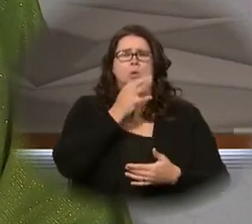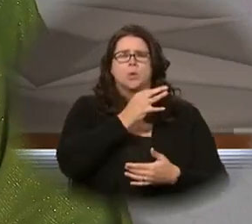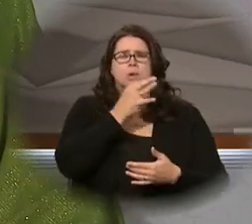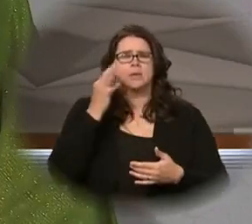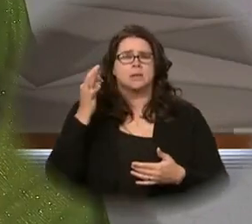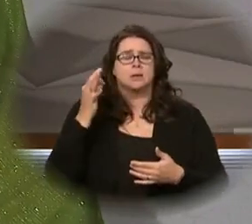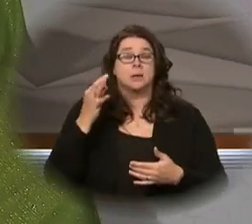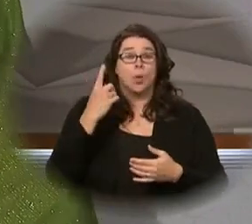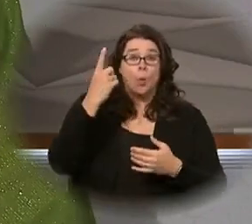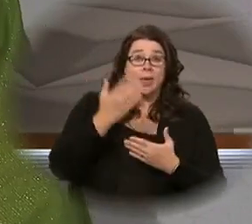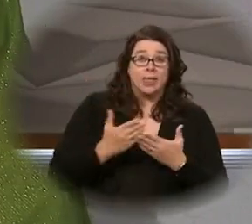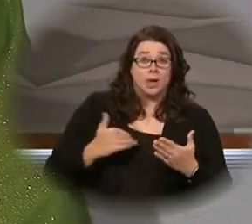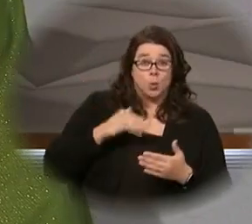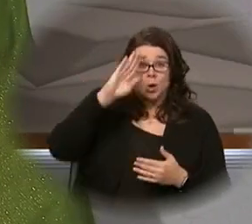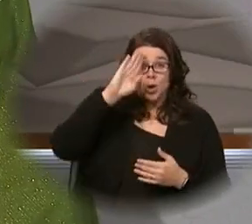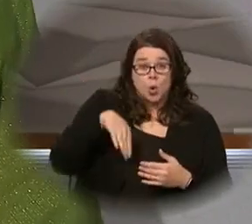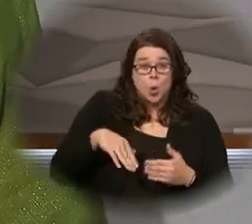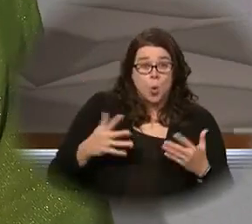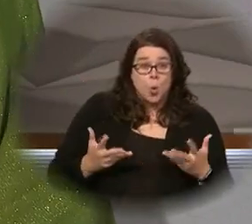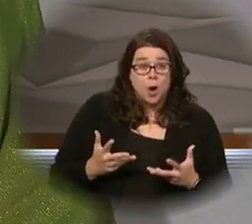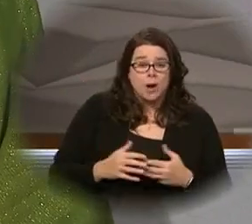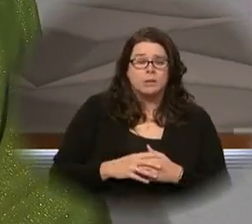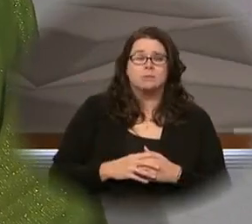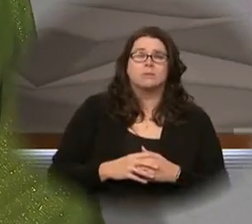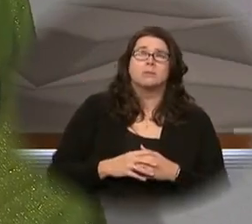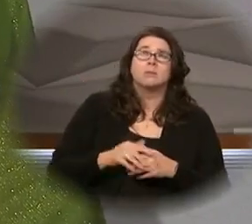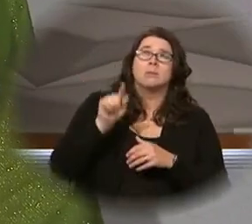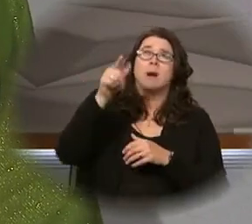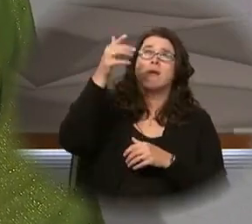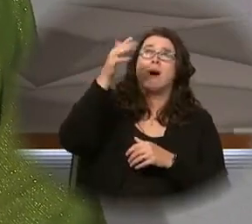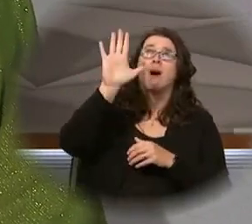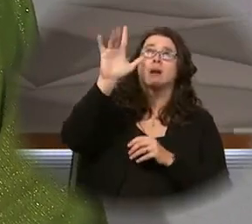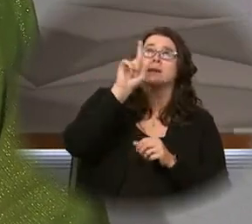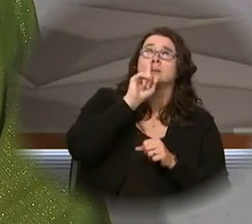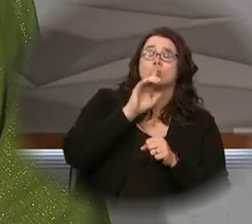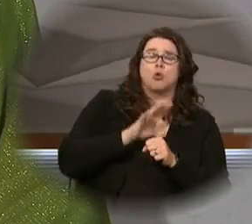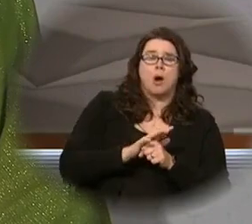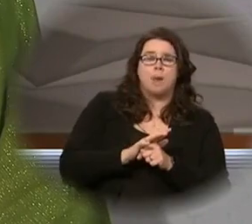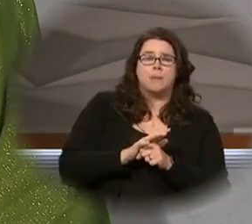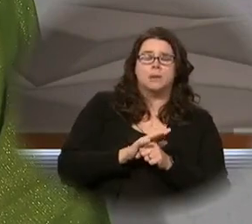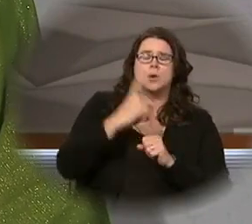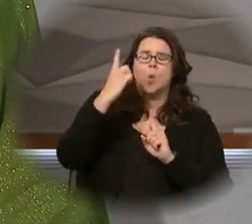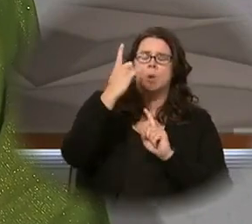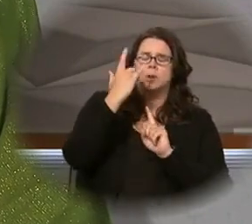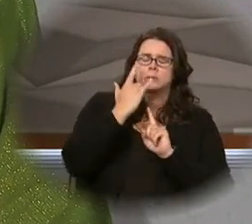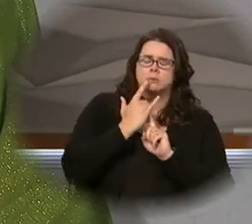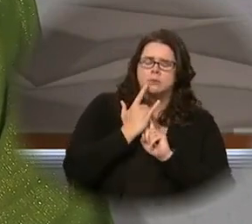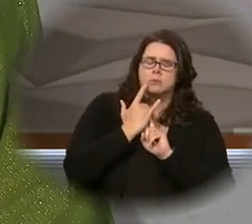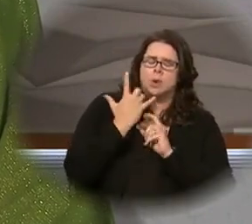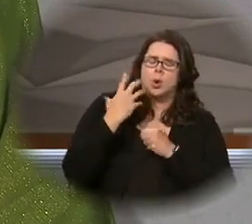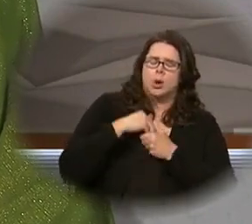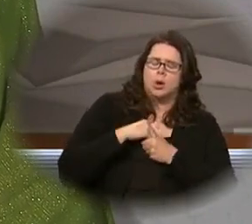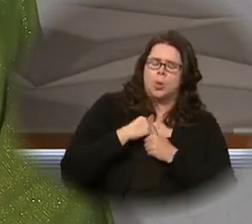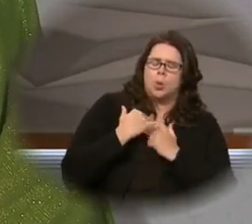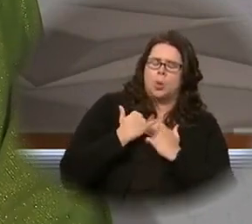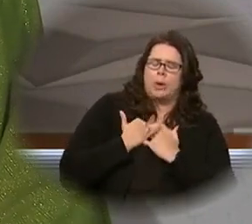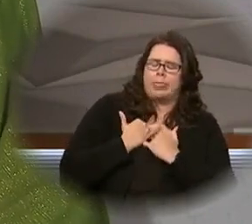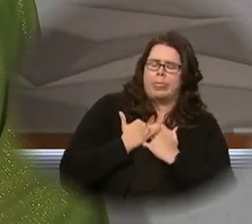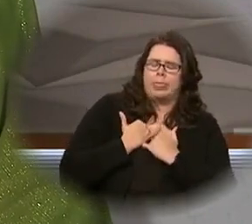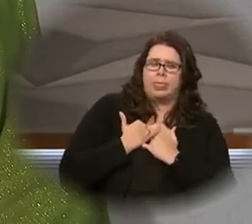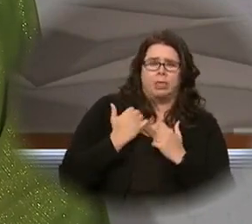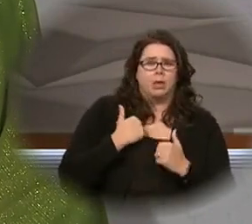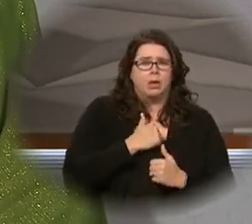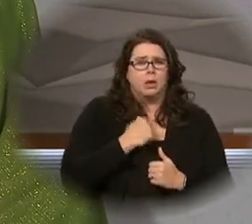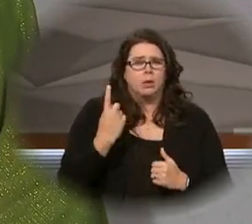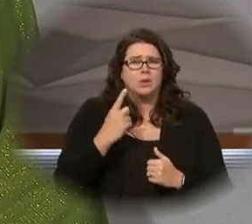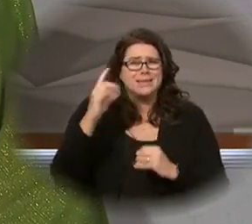things that we do know is the promise of our God is that I'm always with you. And it's the same that God who is always